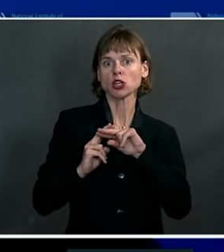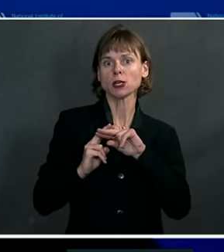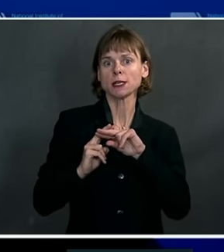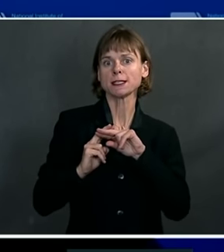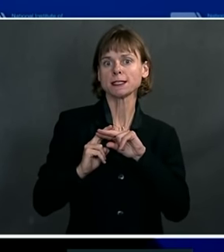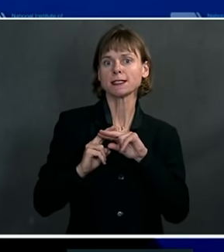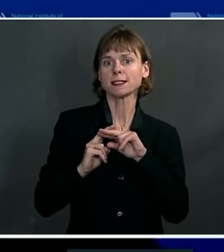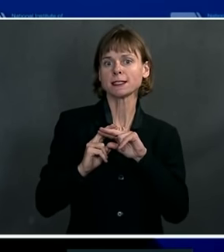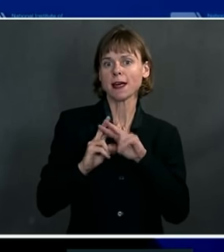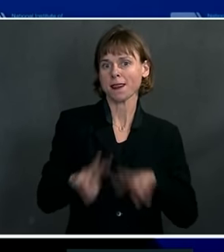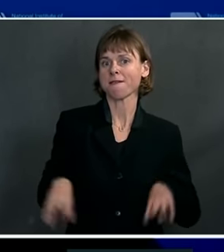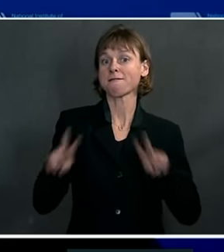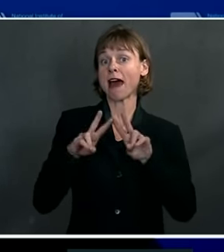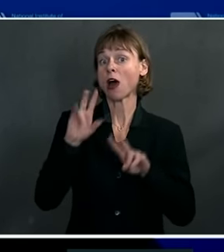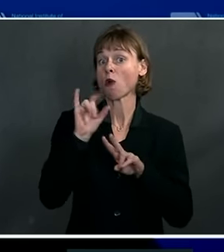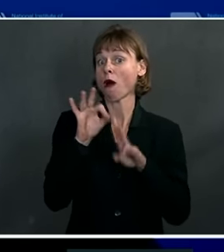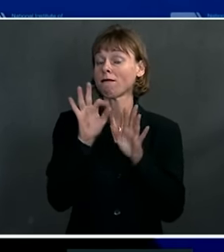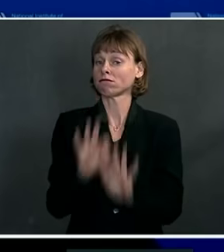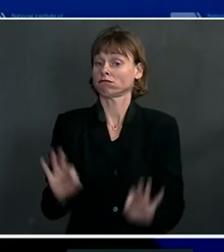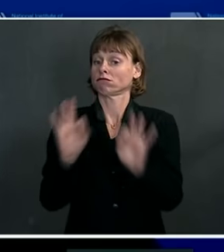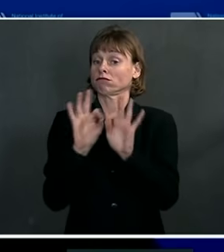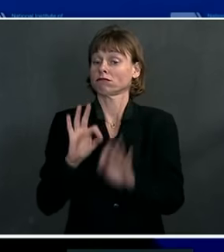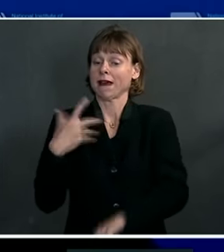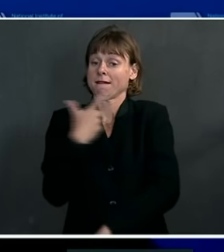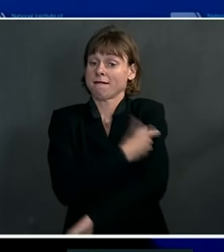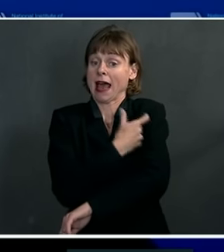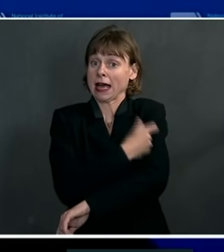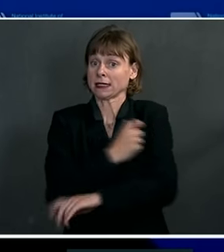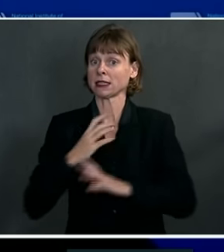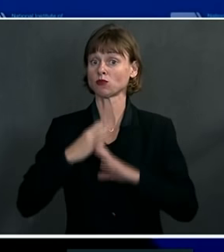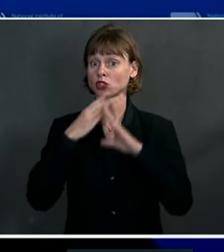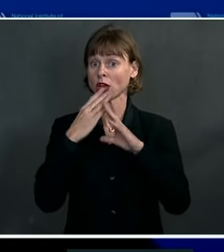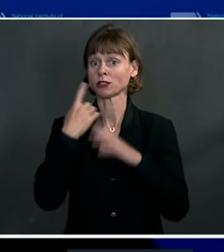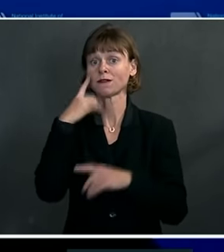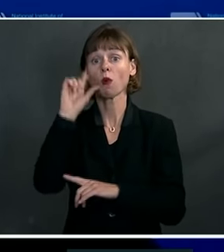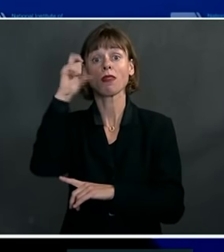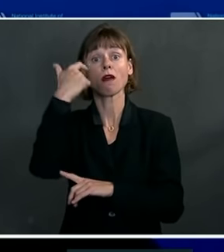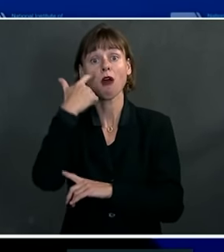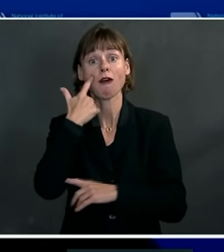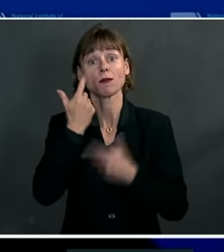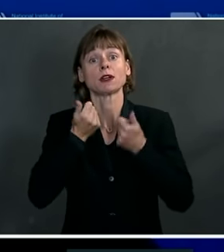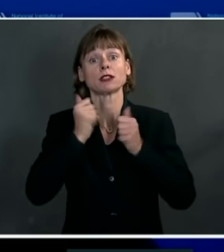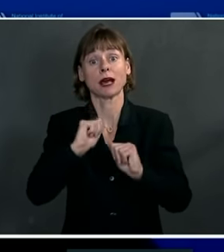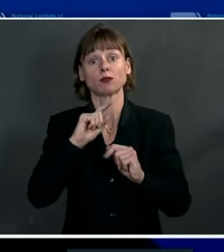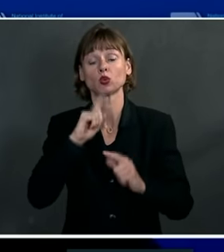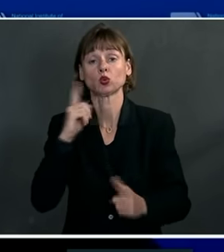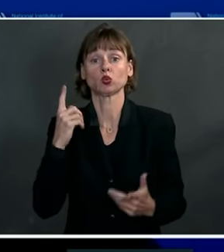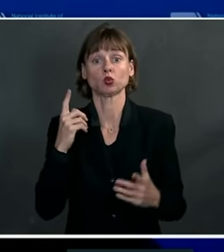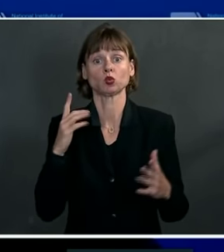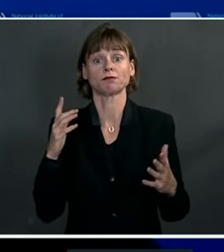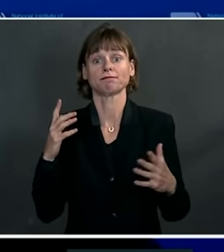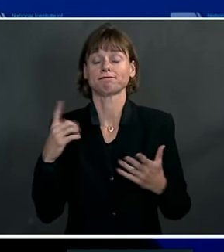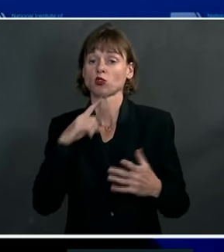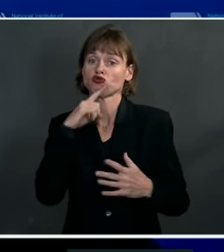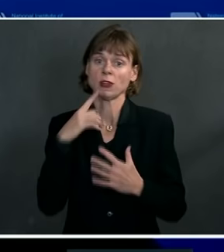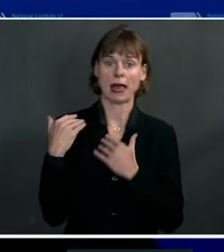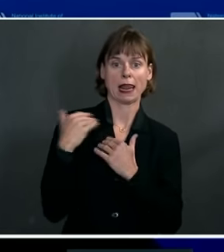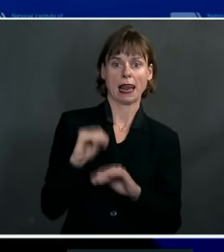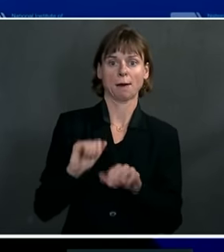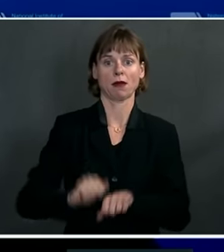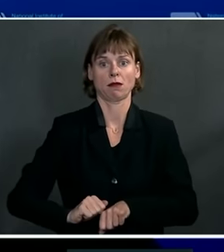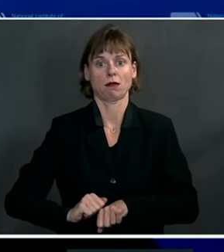vaccine protection in the government attempt to contain this outbreak. In previous